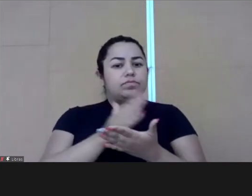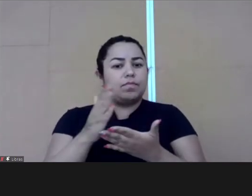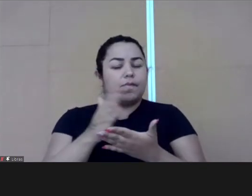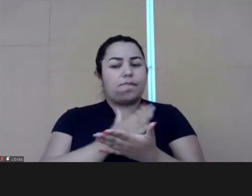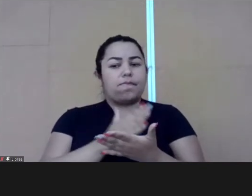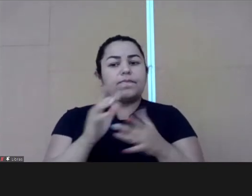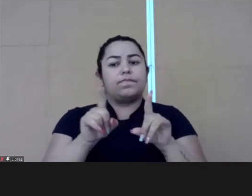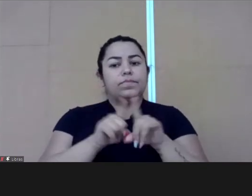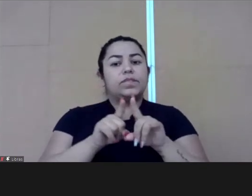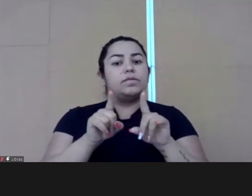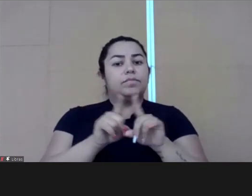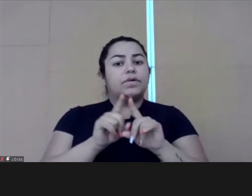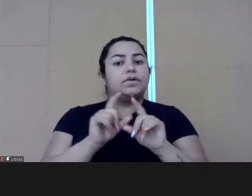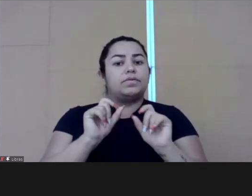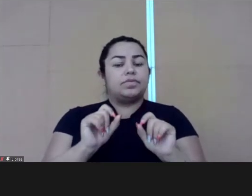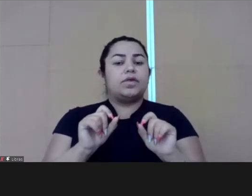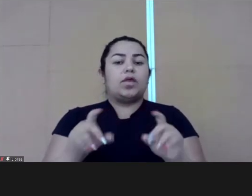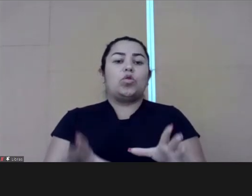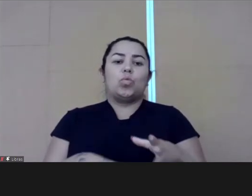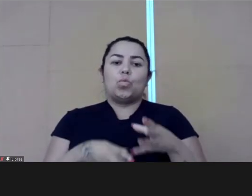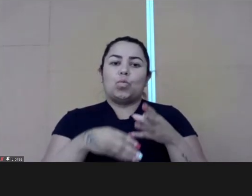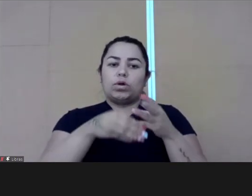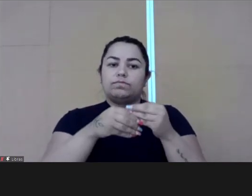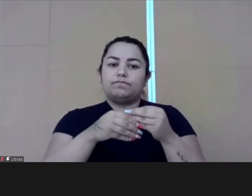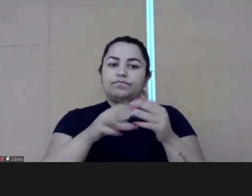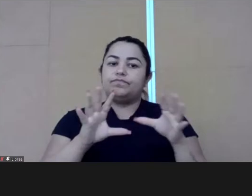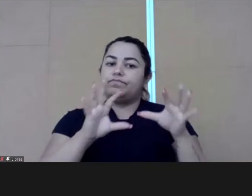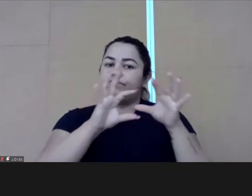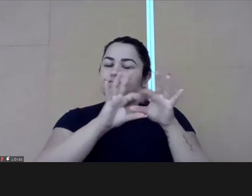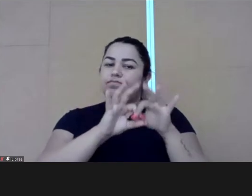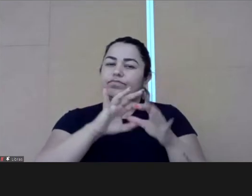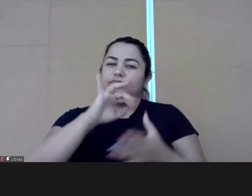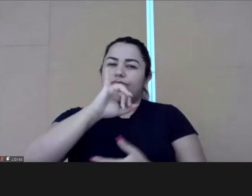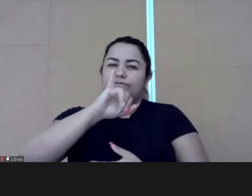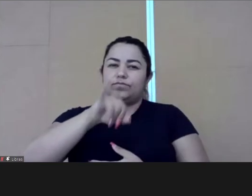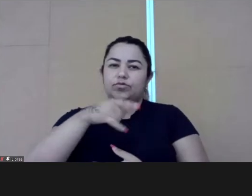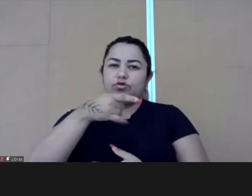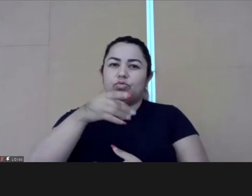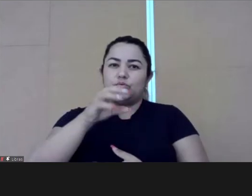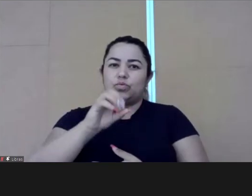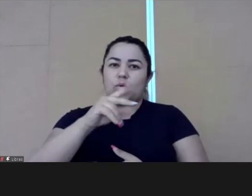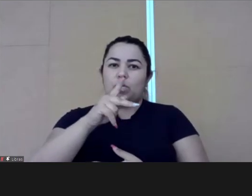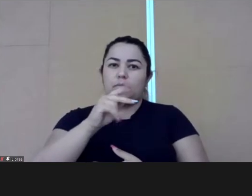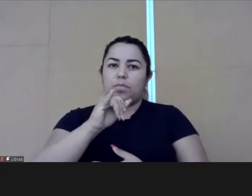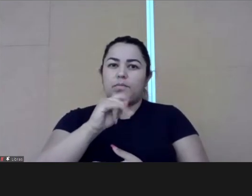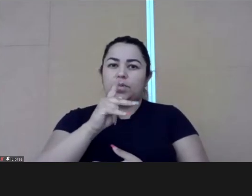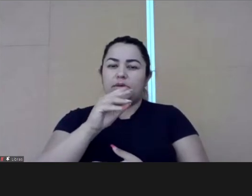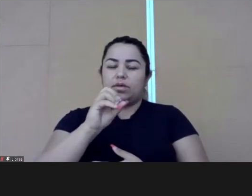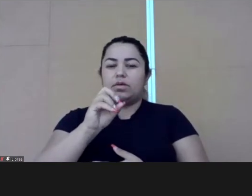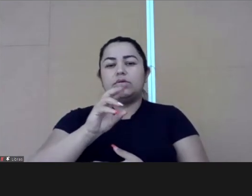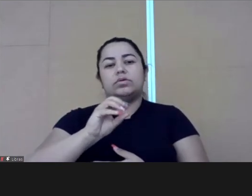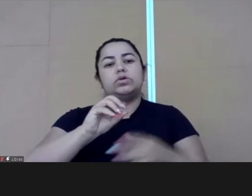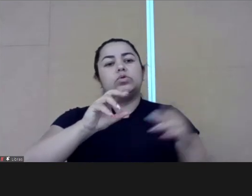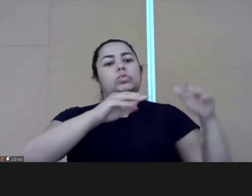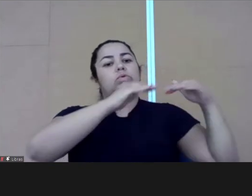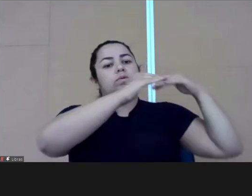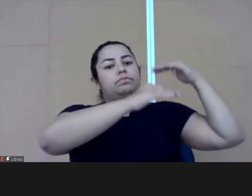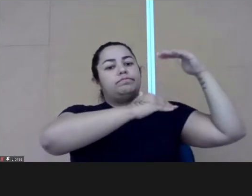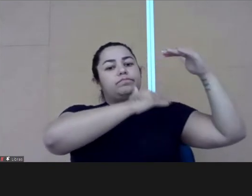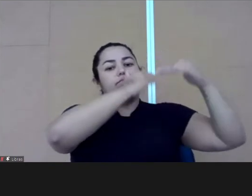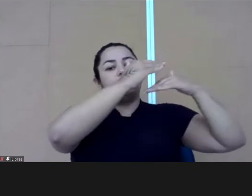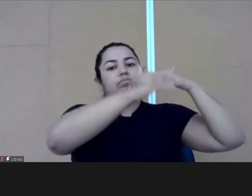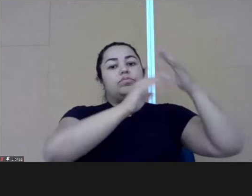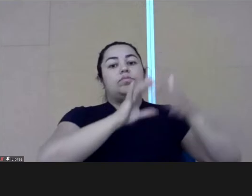we do an evaluation and the selection. have engagement. And us from the Foundation João Pinheiro, we started